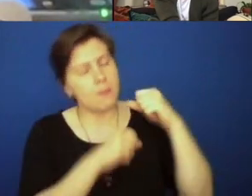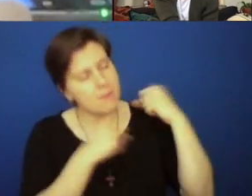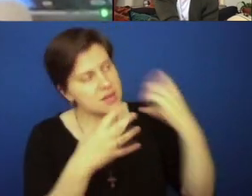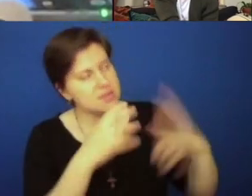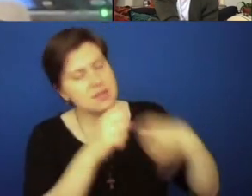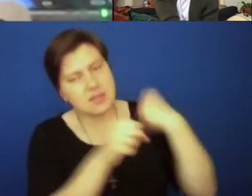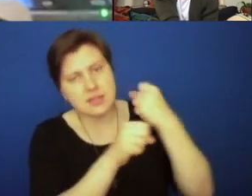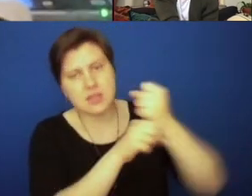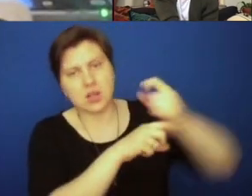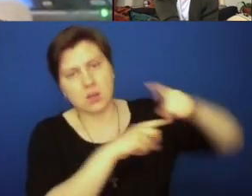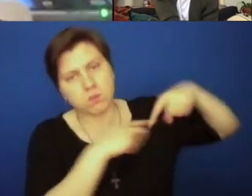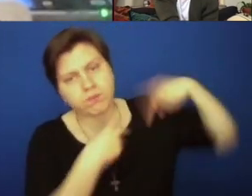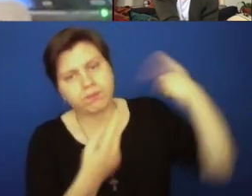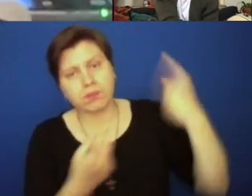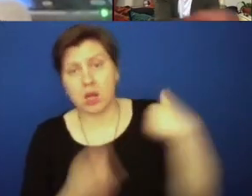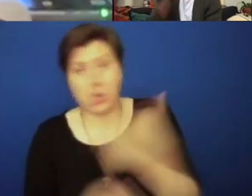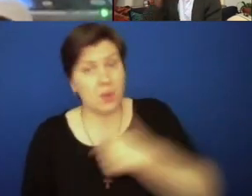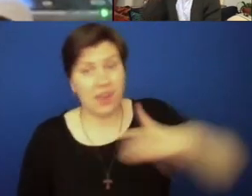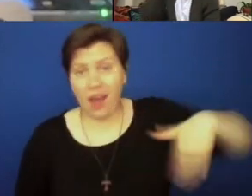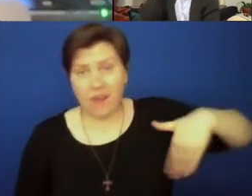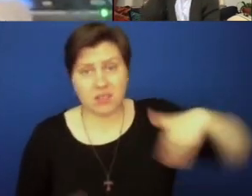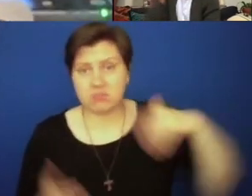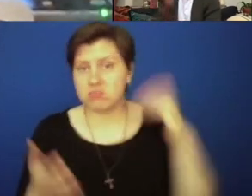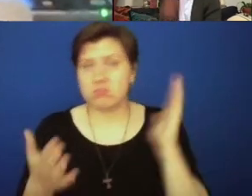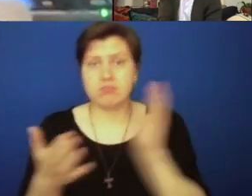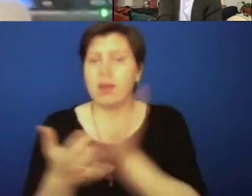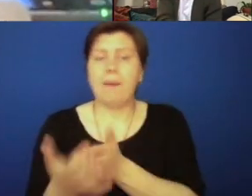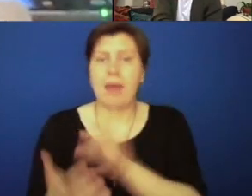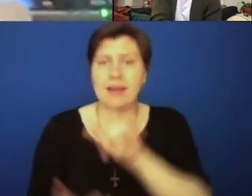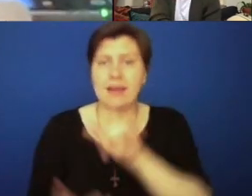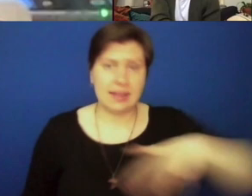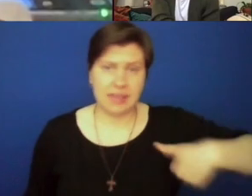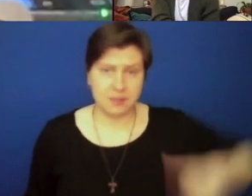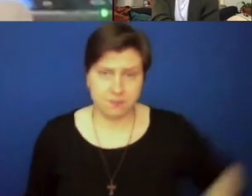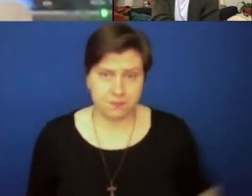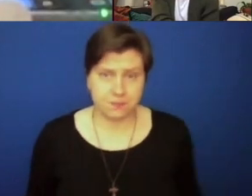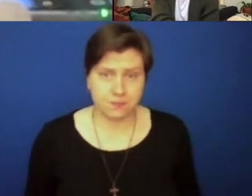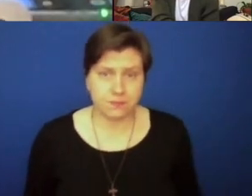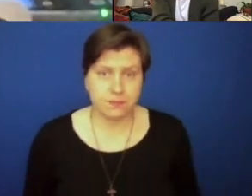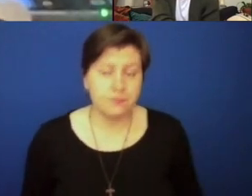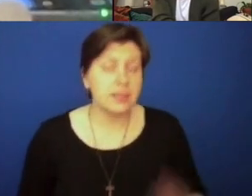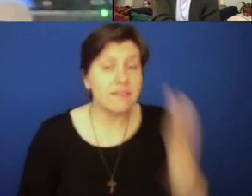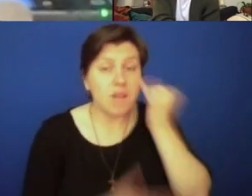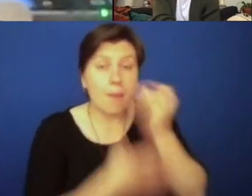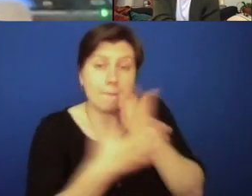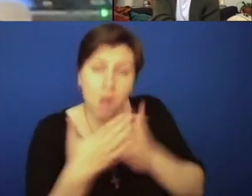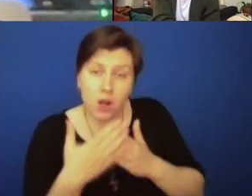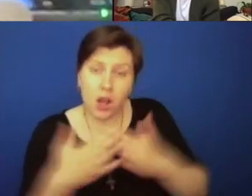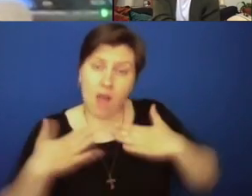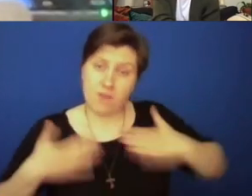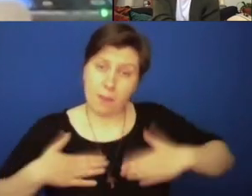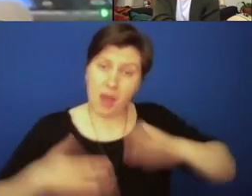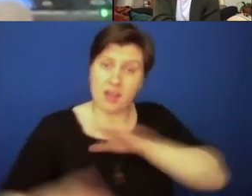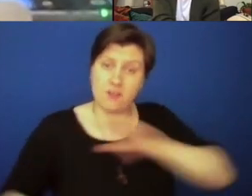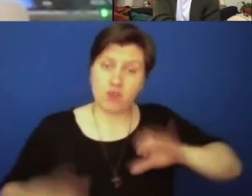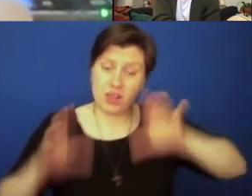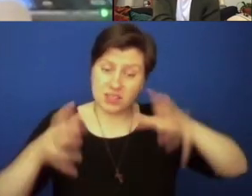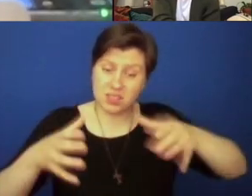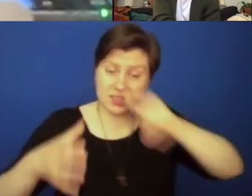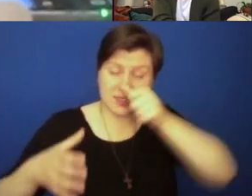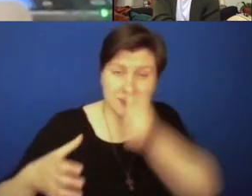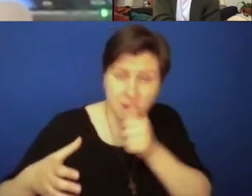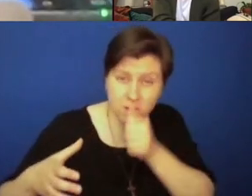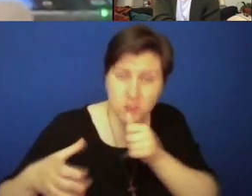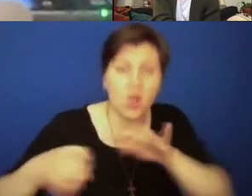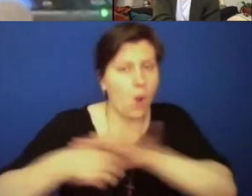have not done what we need to do to actively combat it. And so, so yeah, when part of the body of Christ suffers, the entire